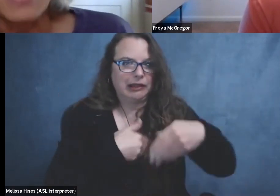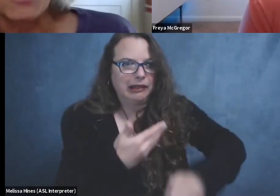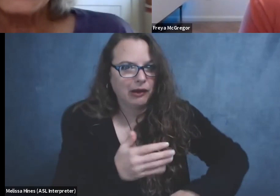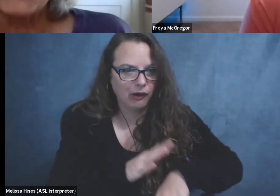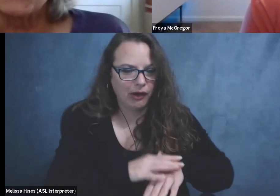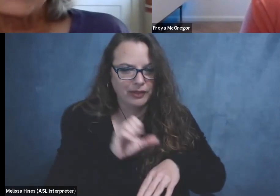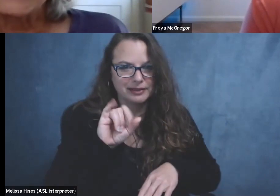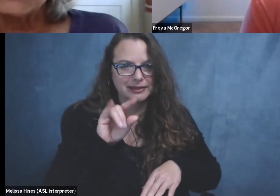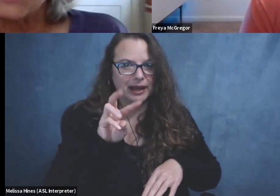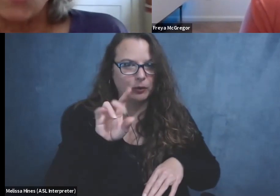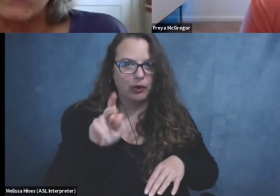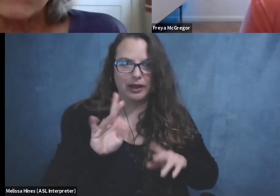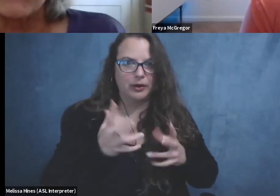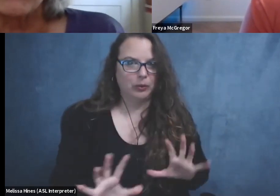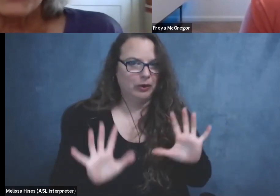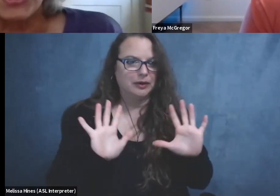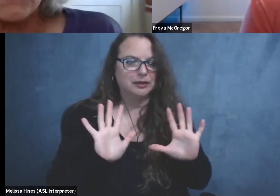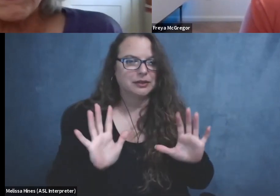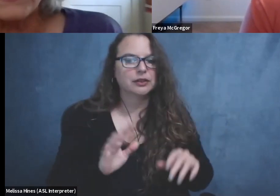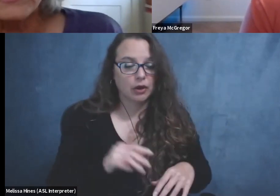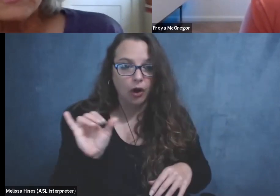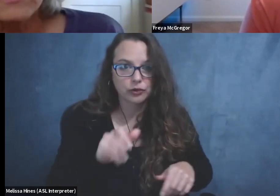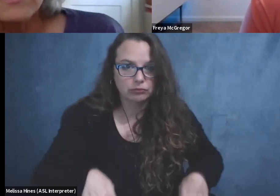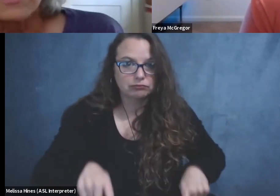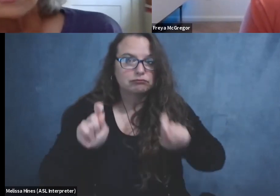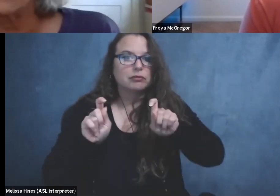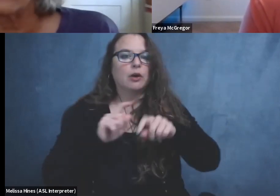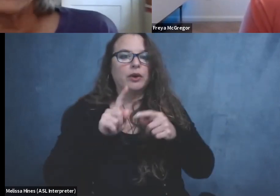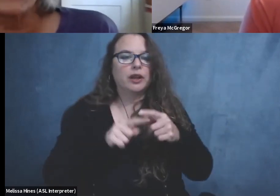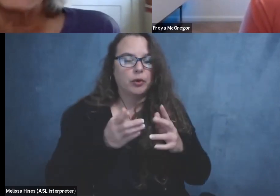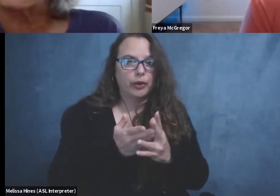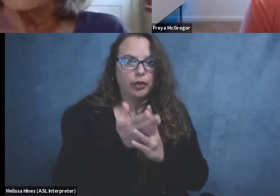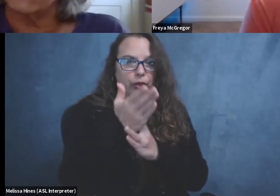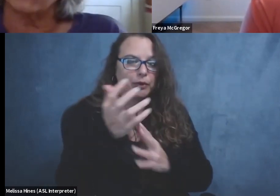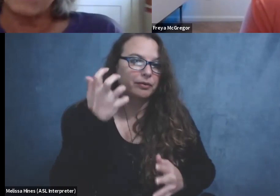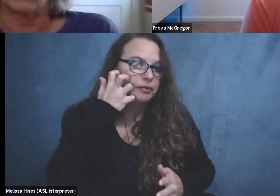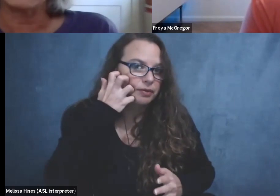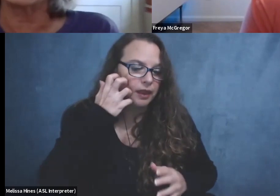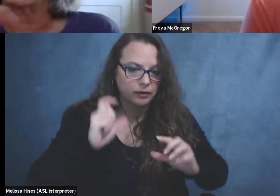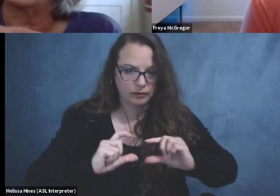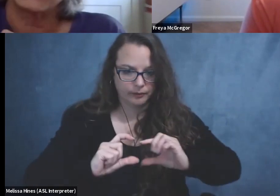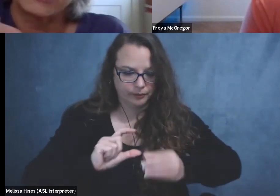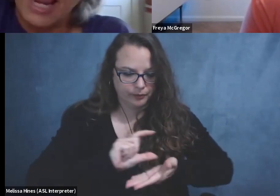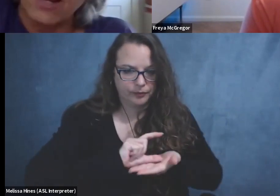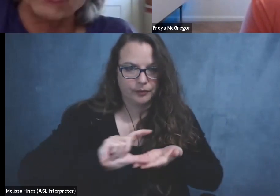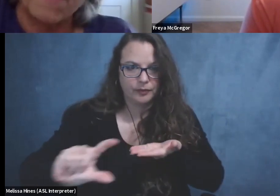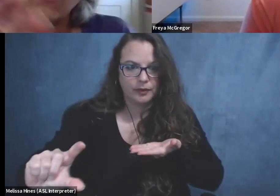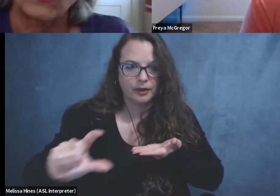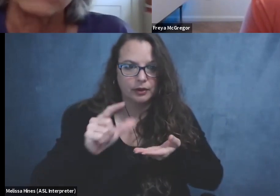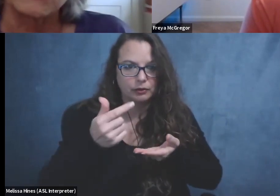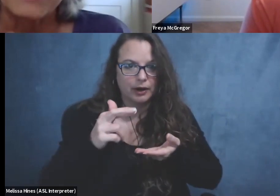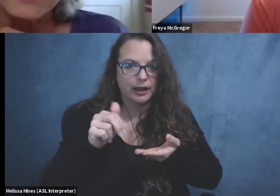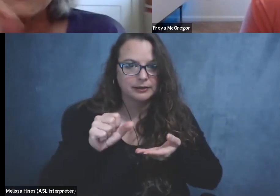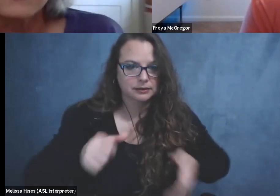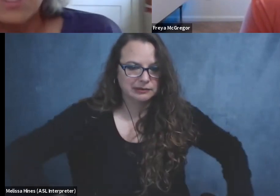I also do wheelies when I'm going through turf and you know, you just get on your back wheels and you just stay on your